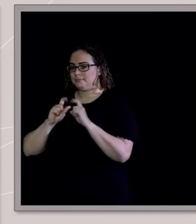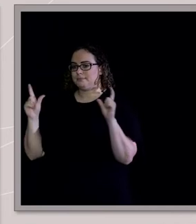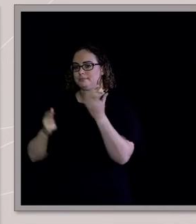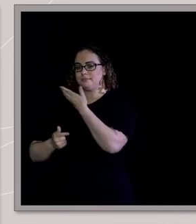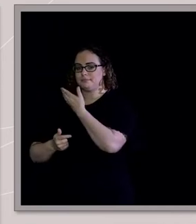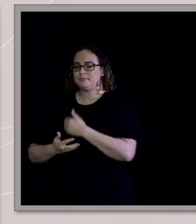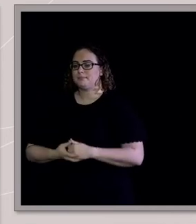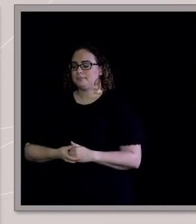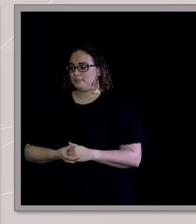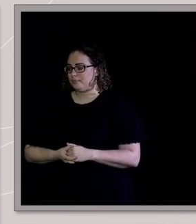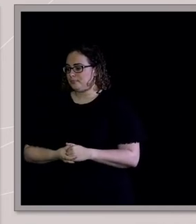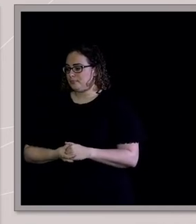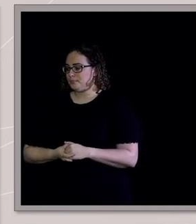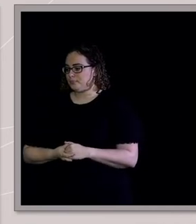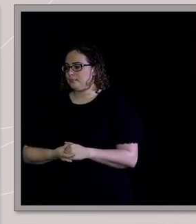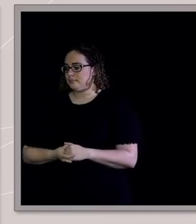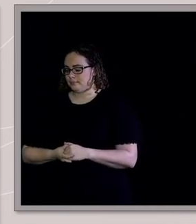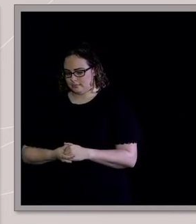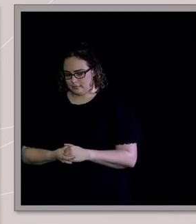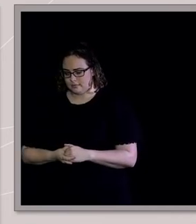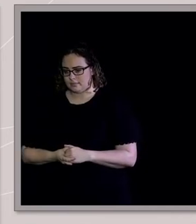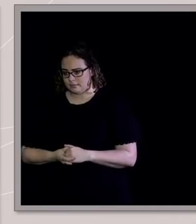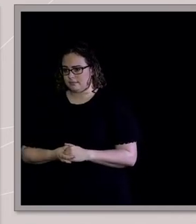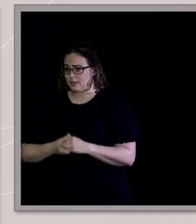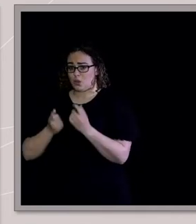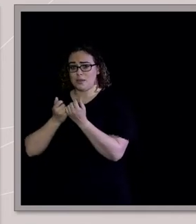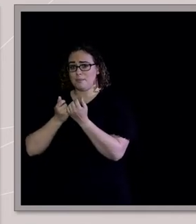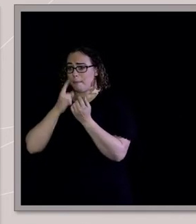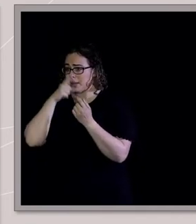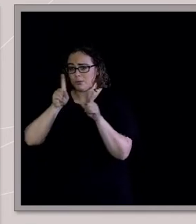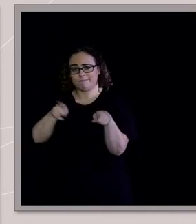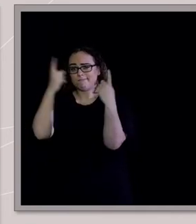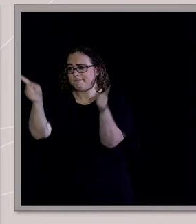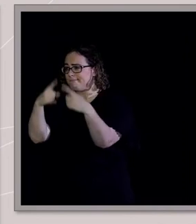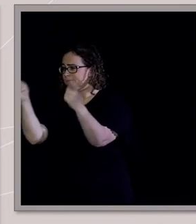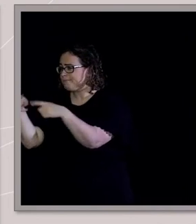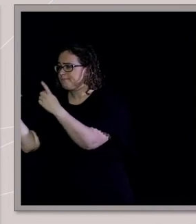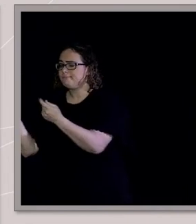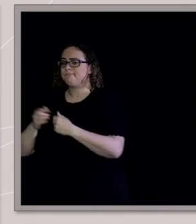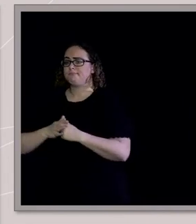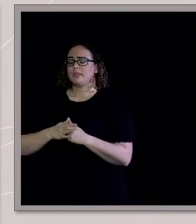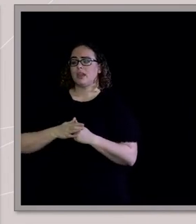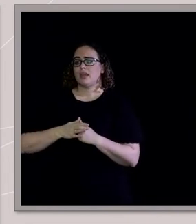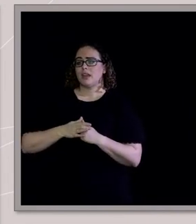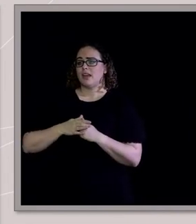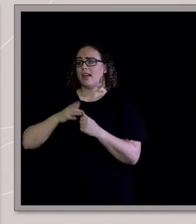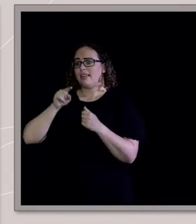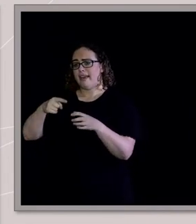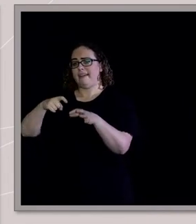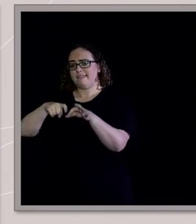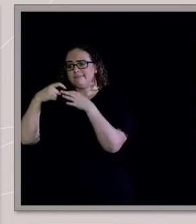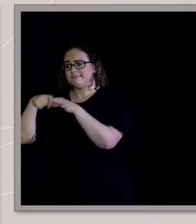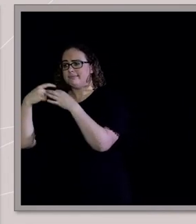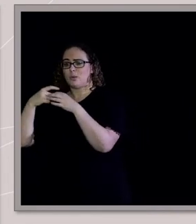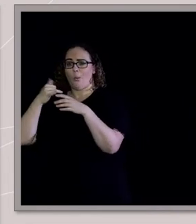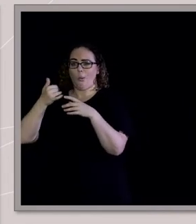And it's people from all walks of life. My editor said it, for her, it was like her story